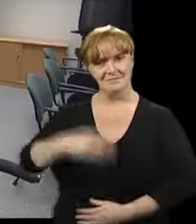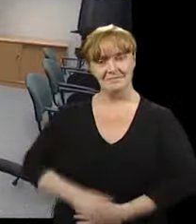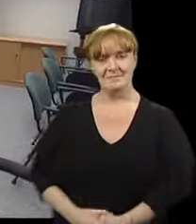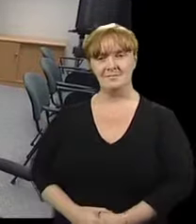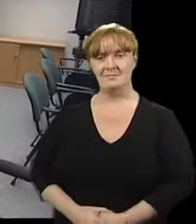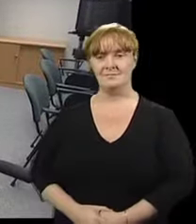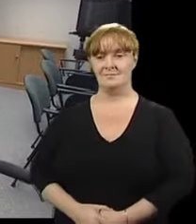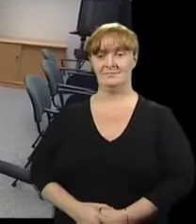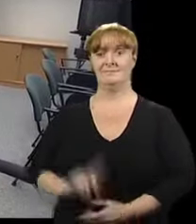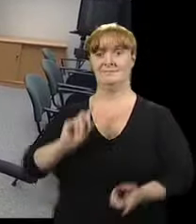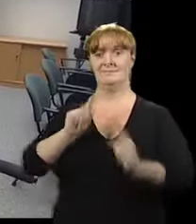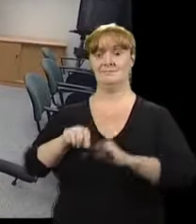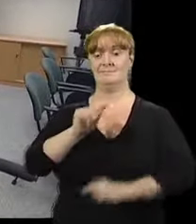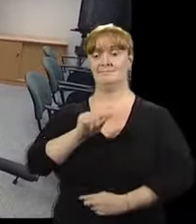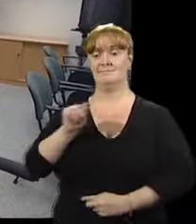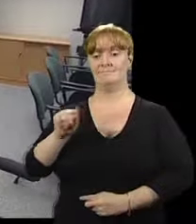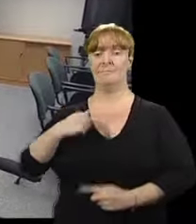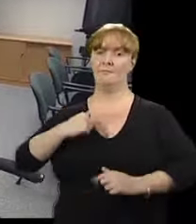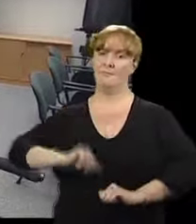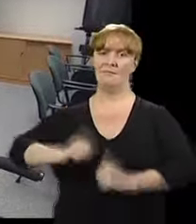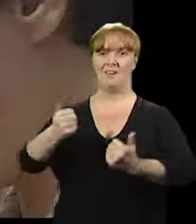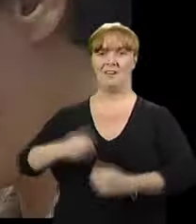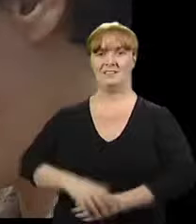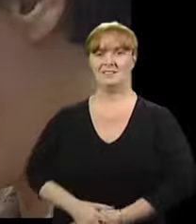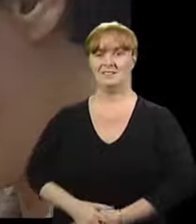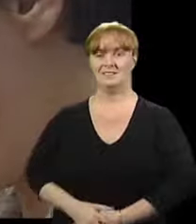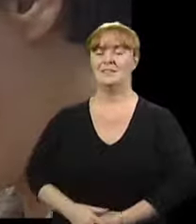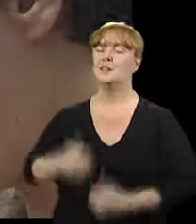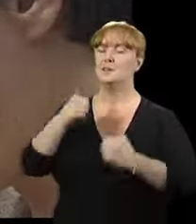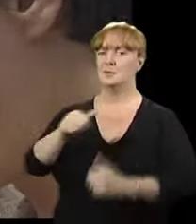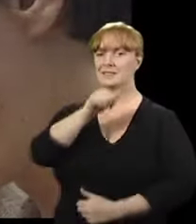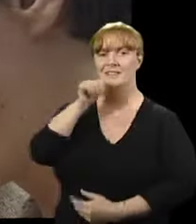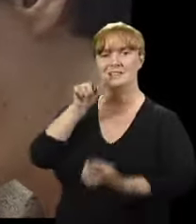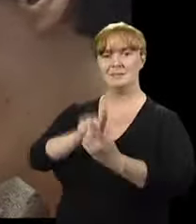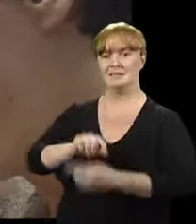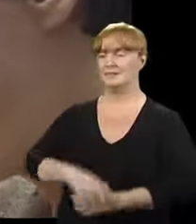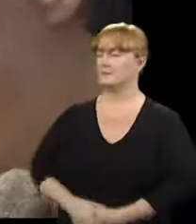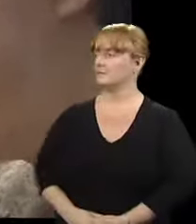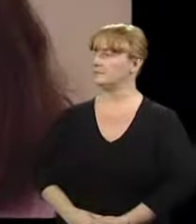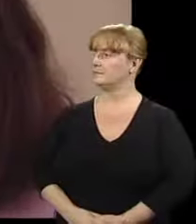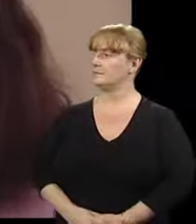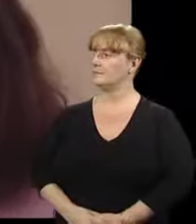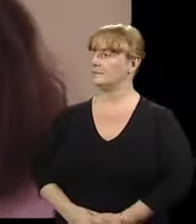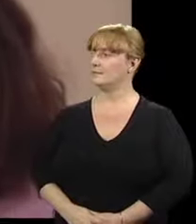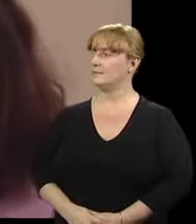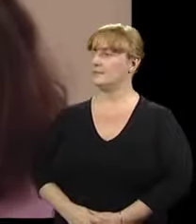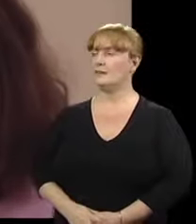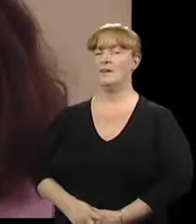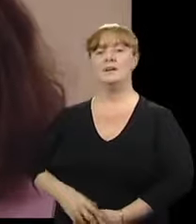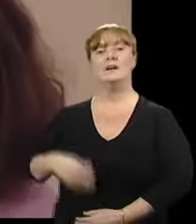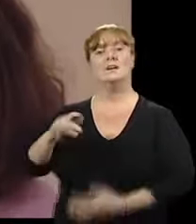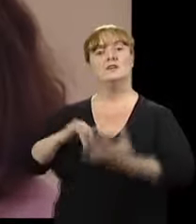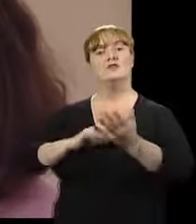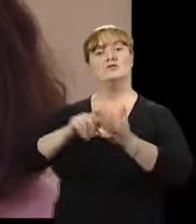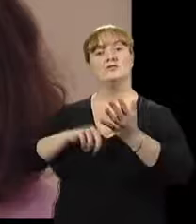I'm fine. Good. Nice to see you. When Shelly first came to us, we recommended one particular